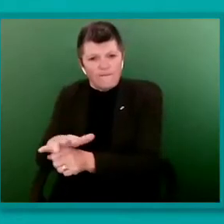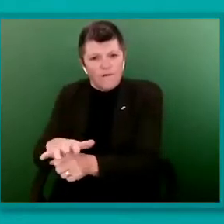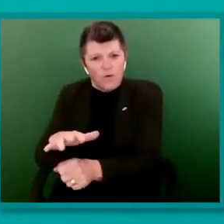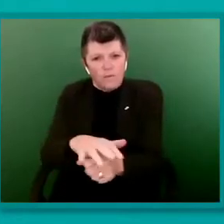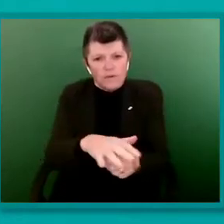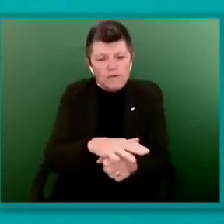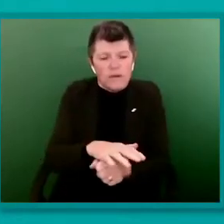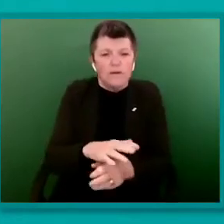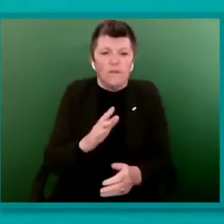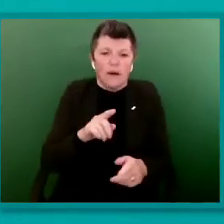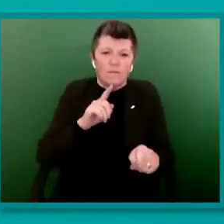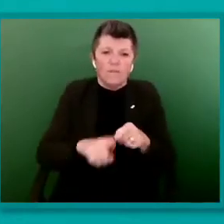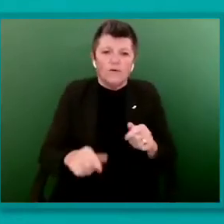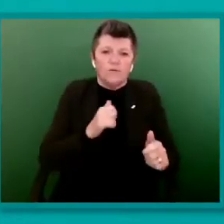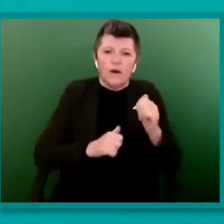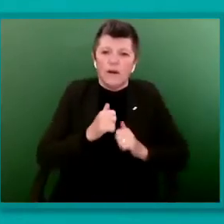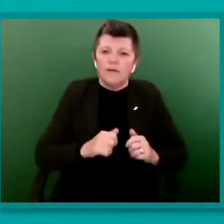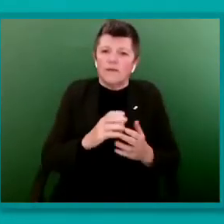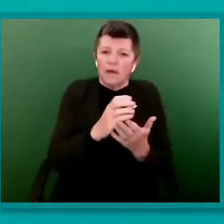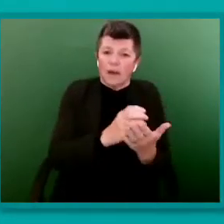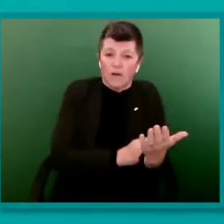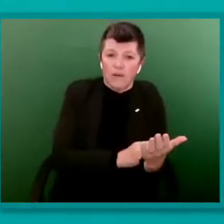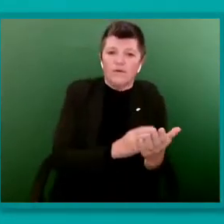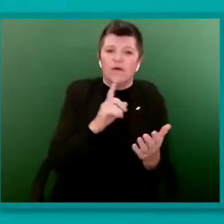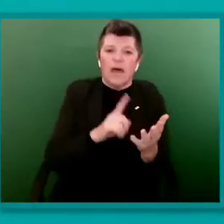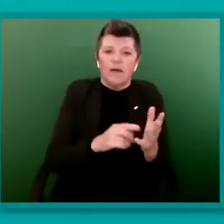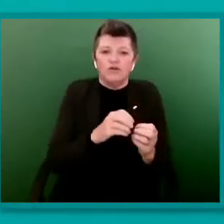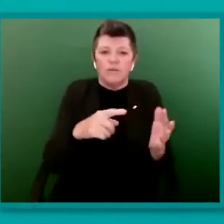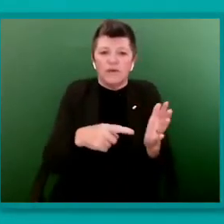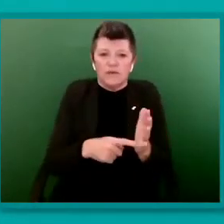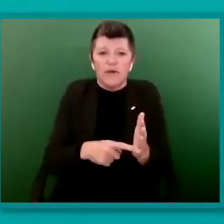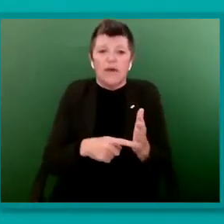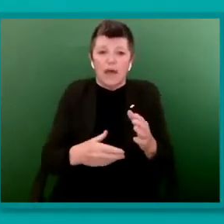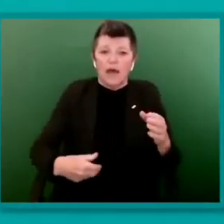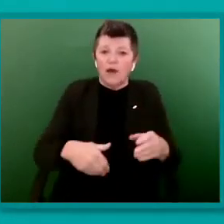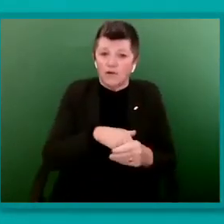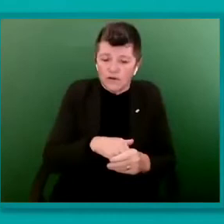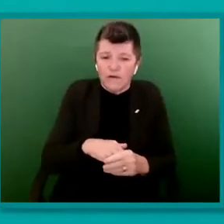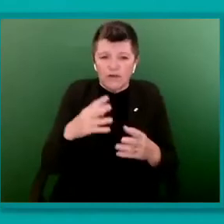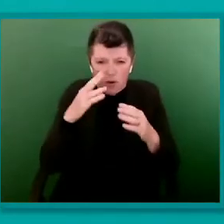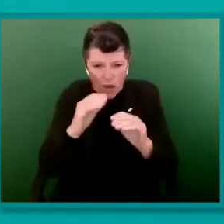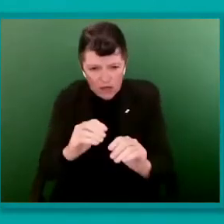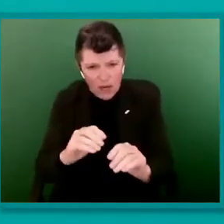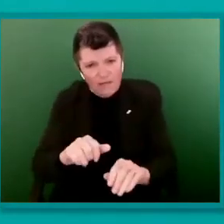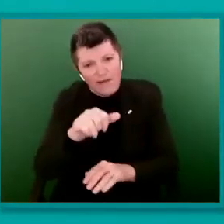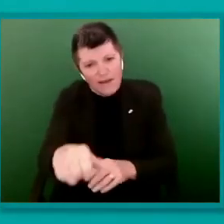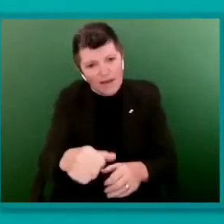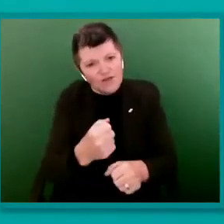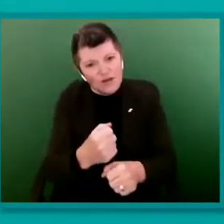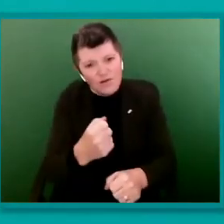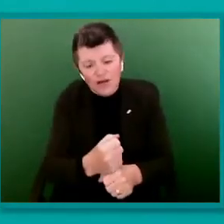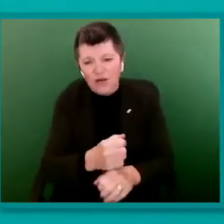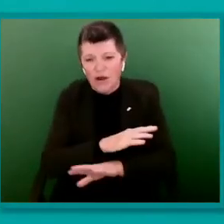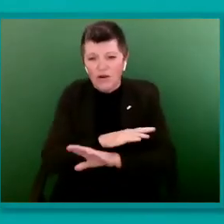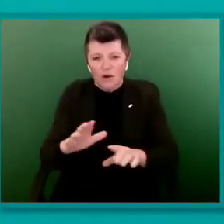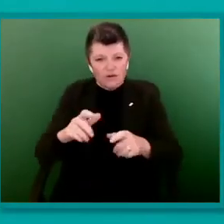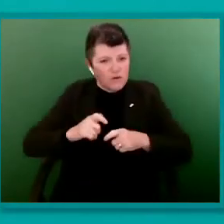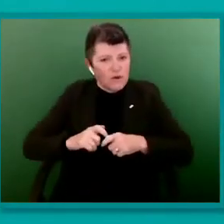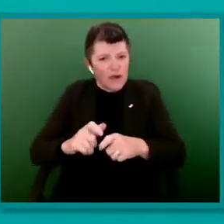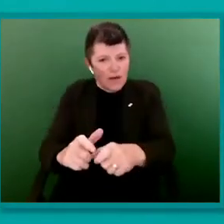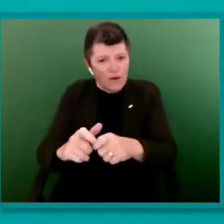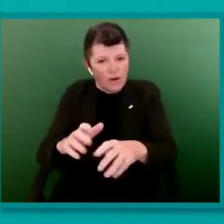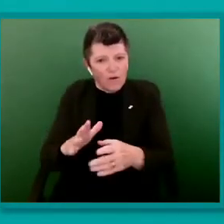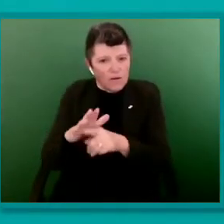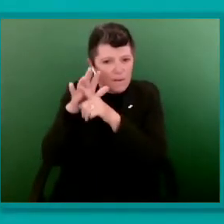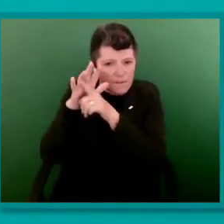LGBT inclusive, to educate the next generation not to carry forward this bigotry and to address the scourge of